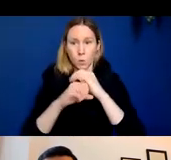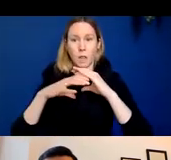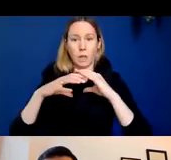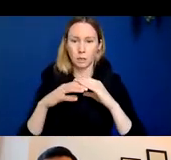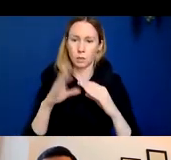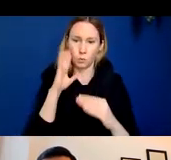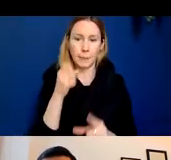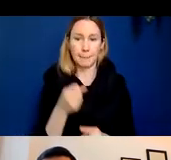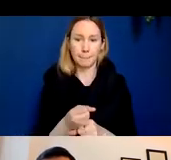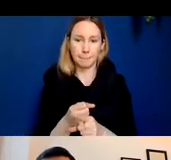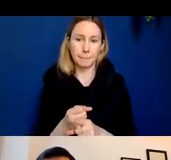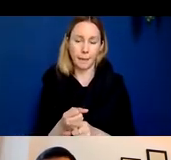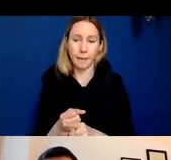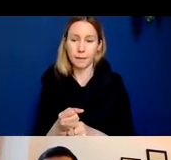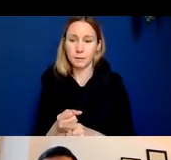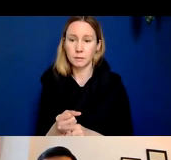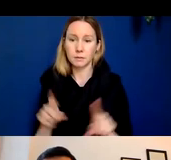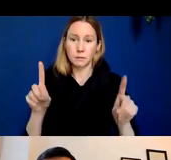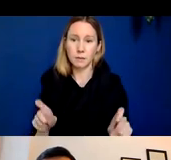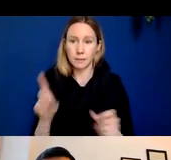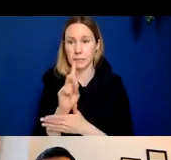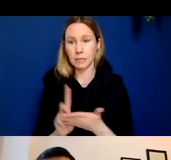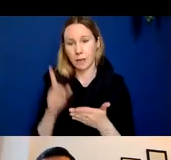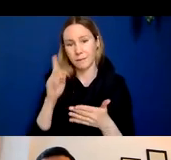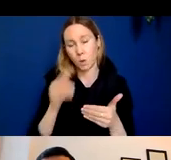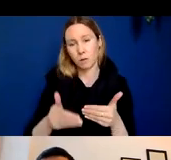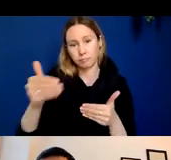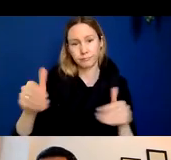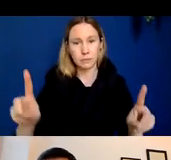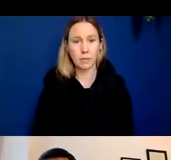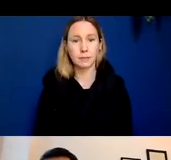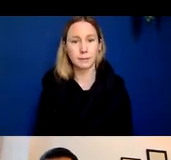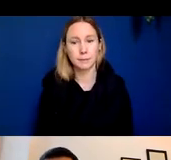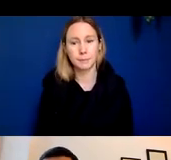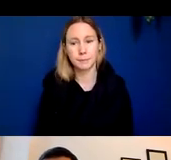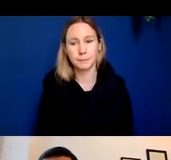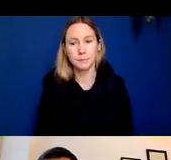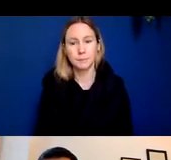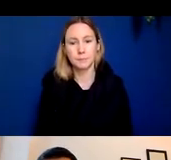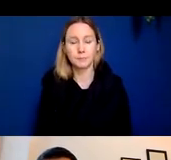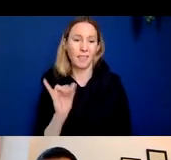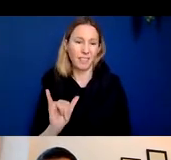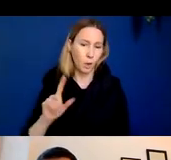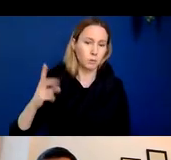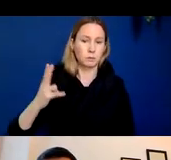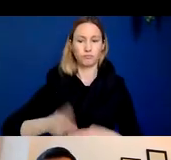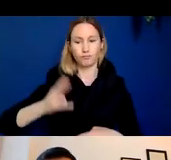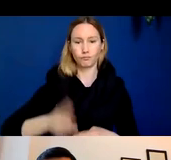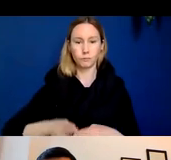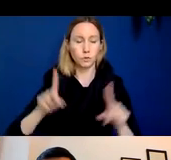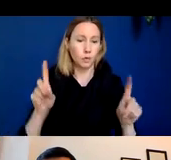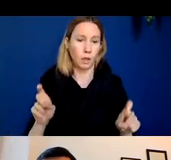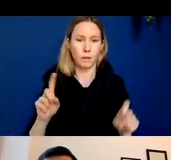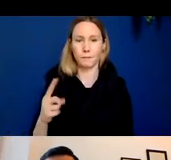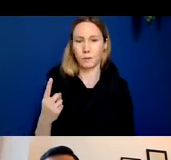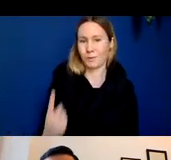the clinical trial design and subsequent trials and so that was kind of a landmark trial phase one trial in anti